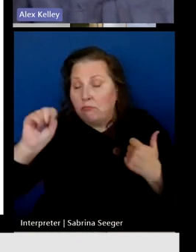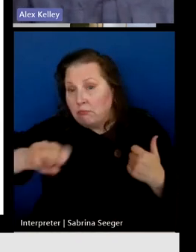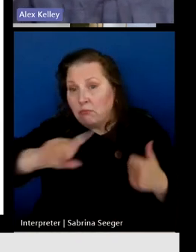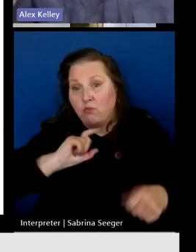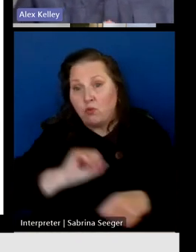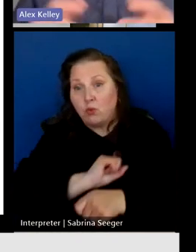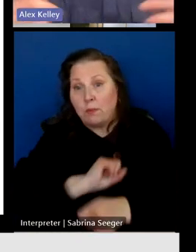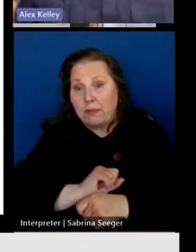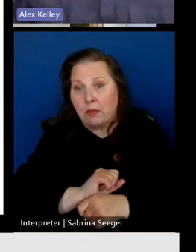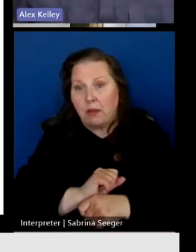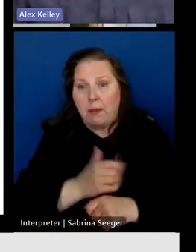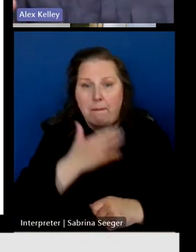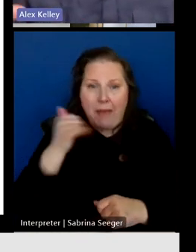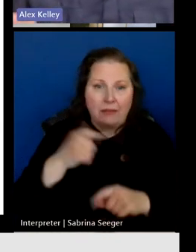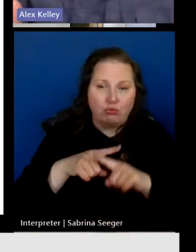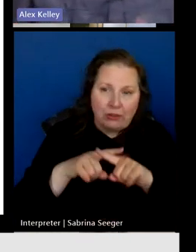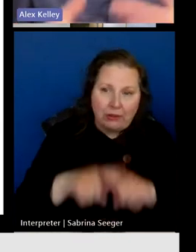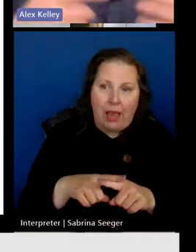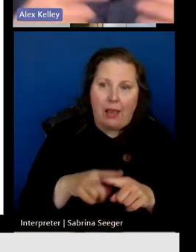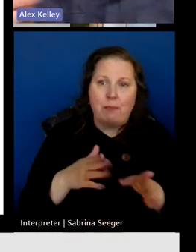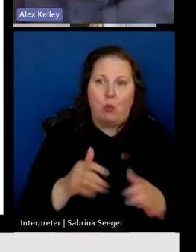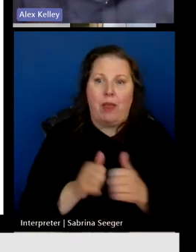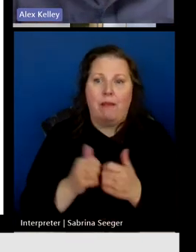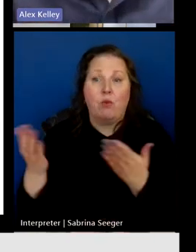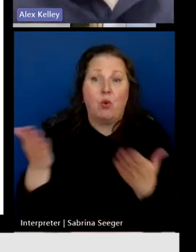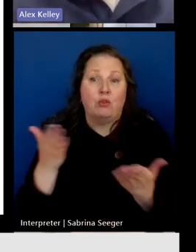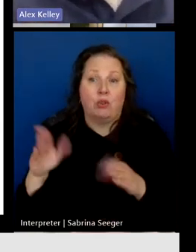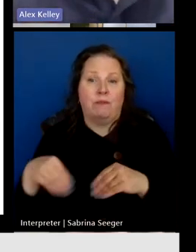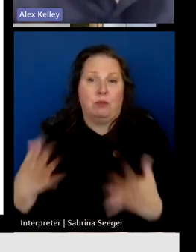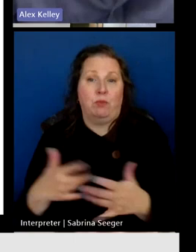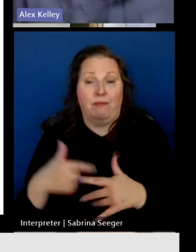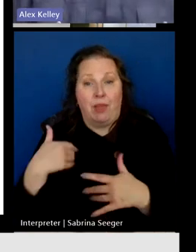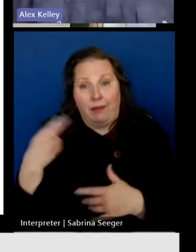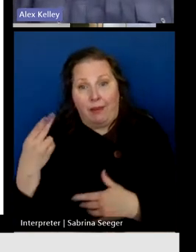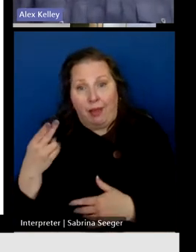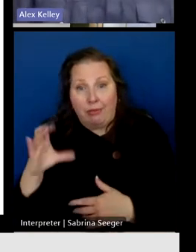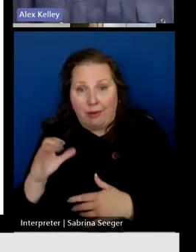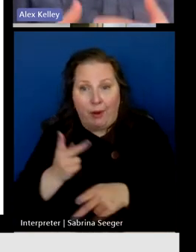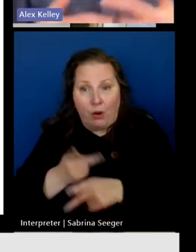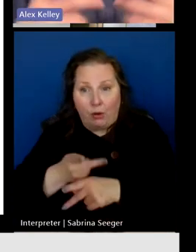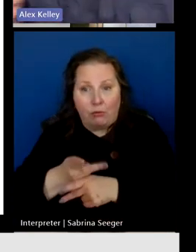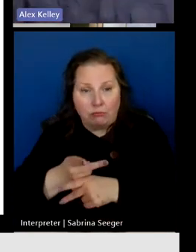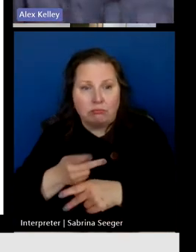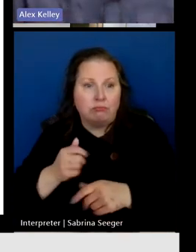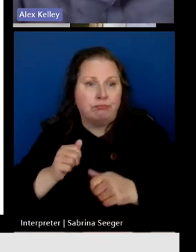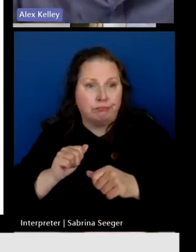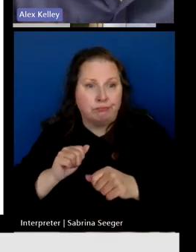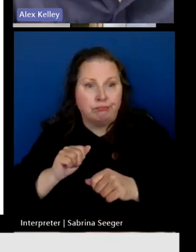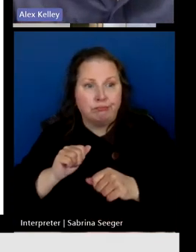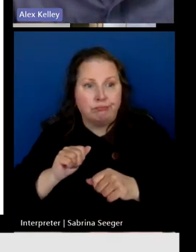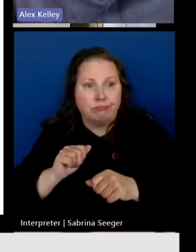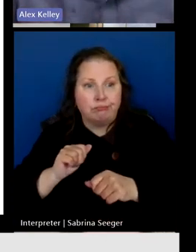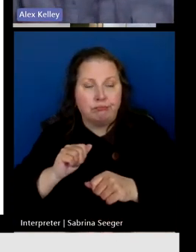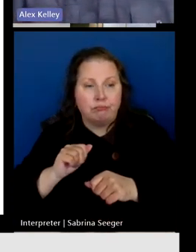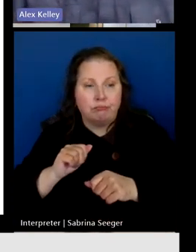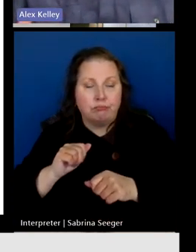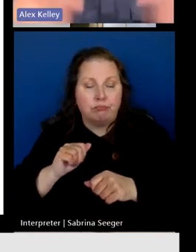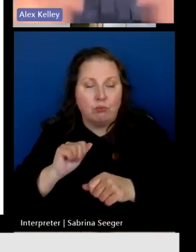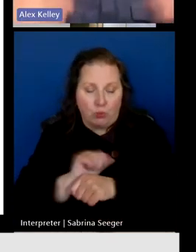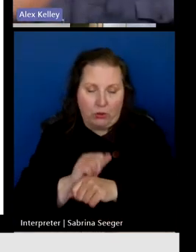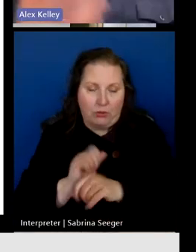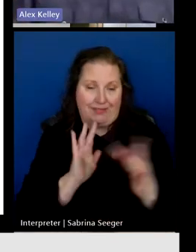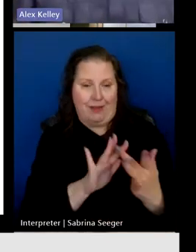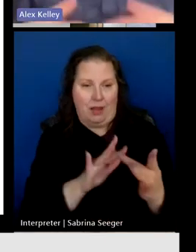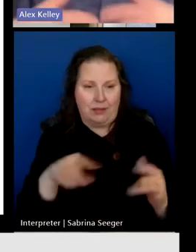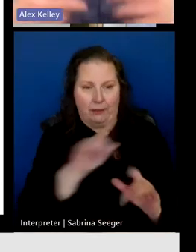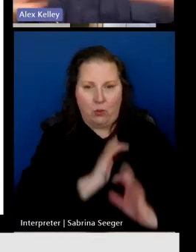way and most reliable way for service providers like healthcare workers to be able to contact their clients and make sure they